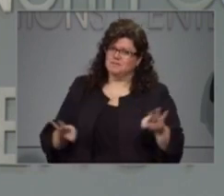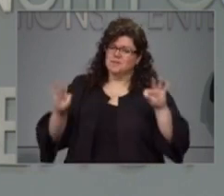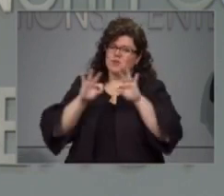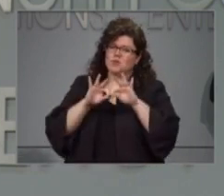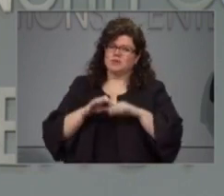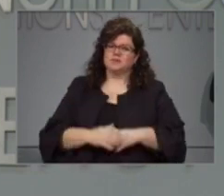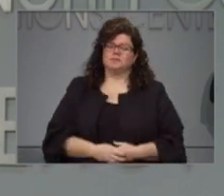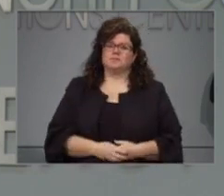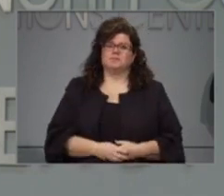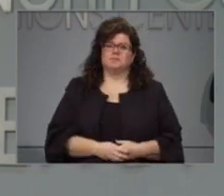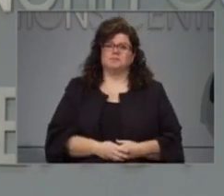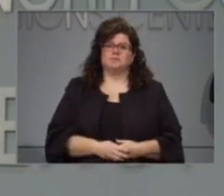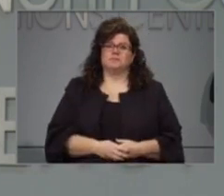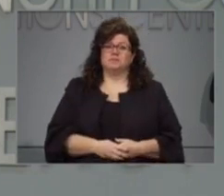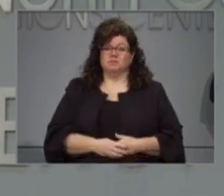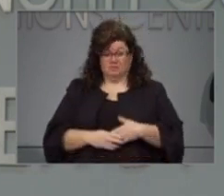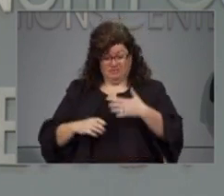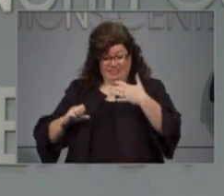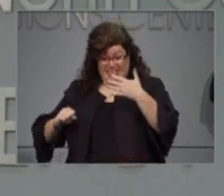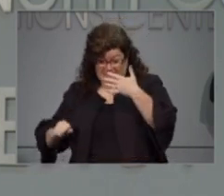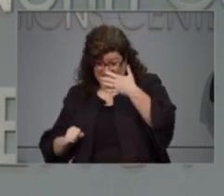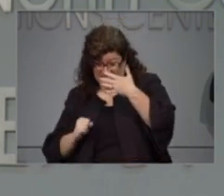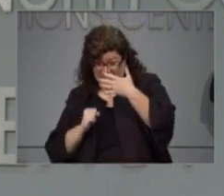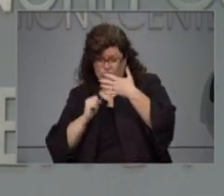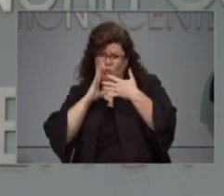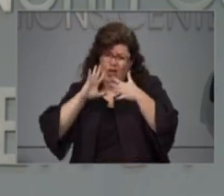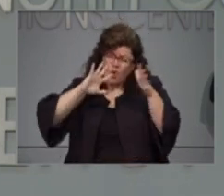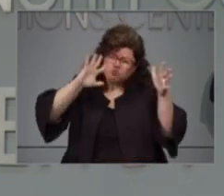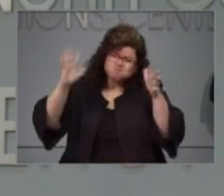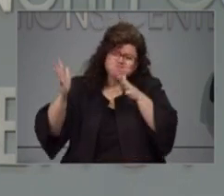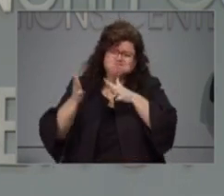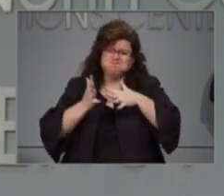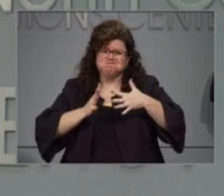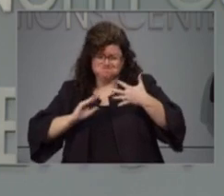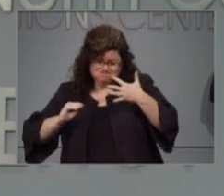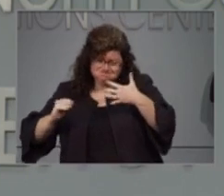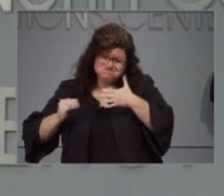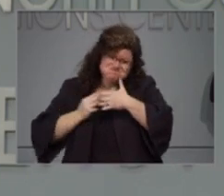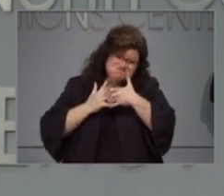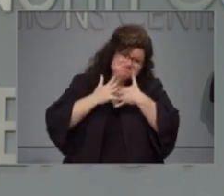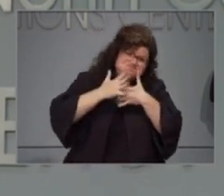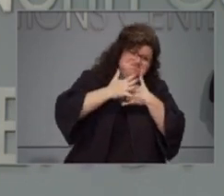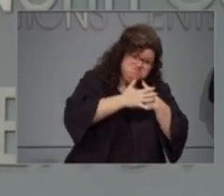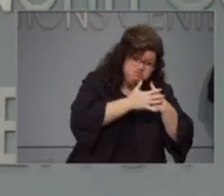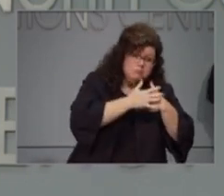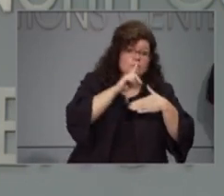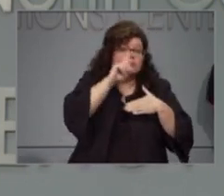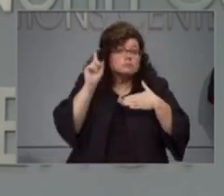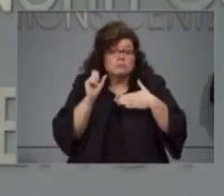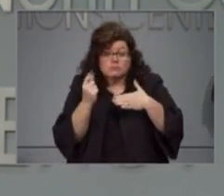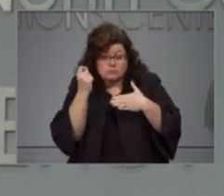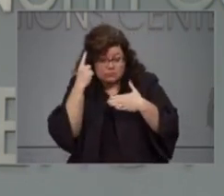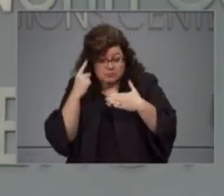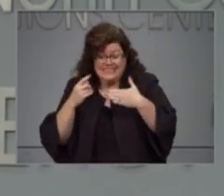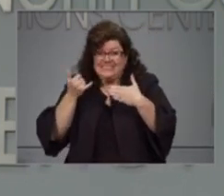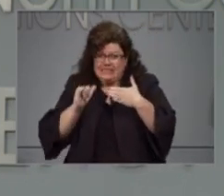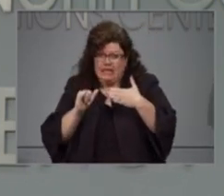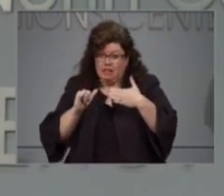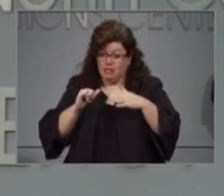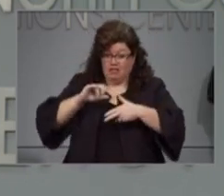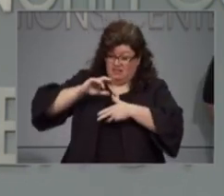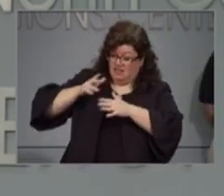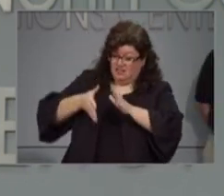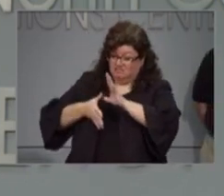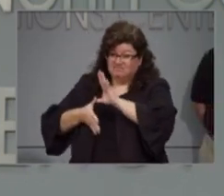our coastline with storm surge and damaging winds. But the inland areas are also at risk. Be